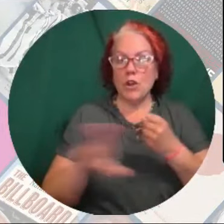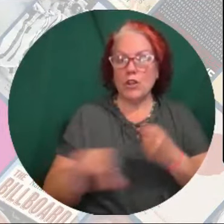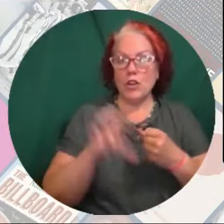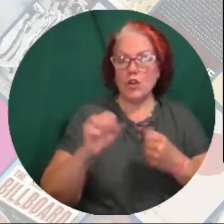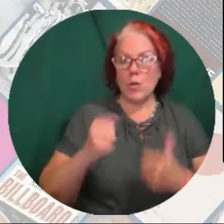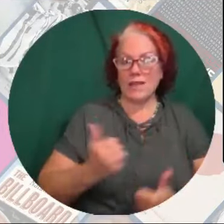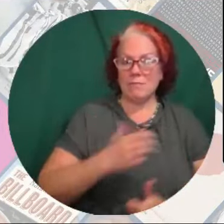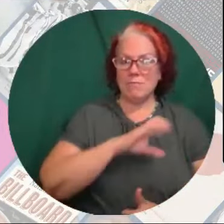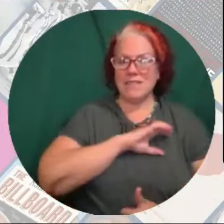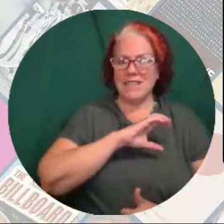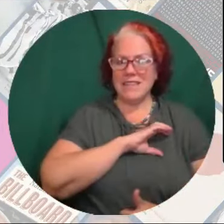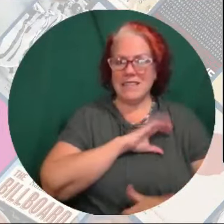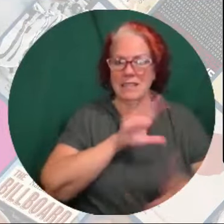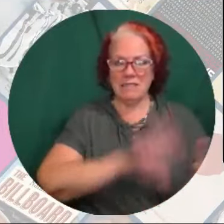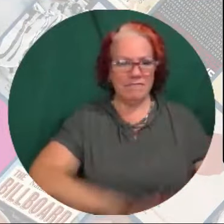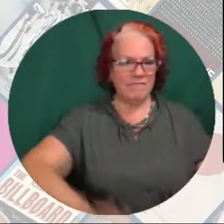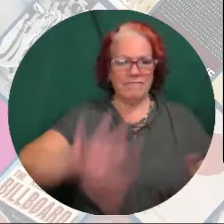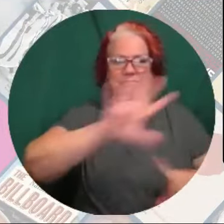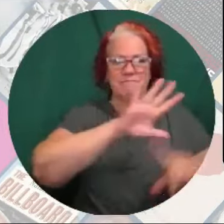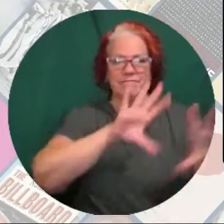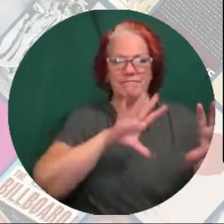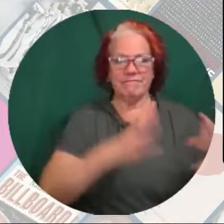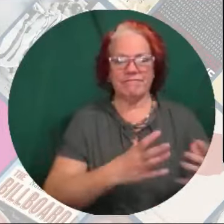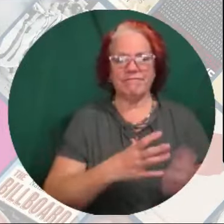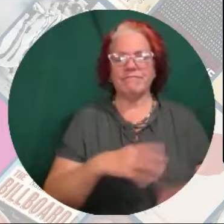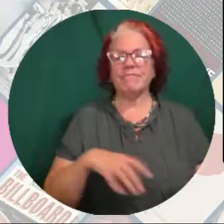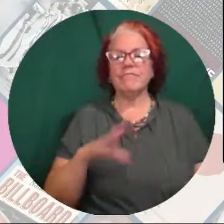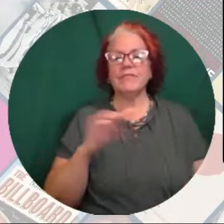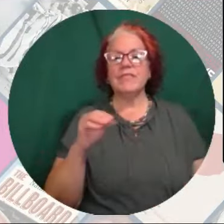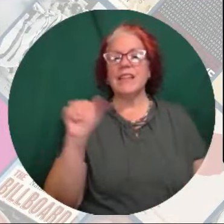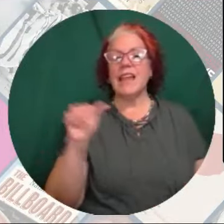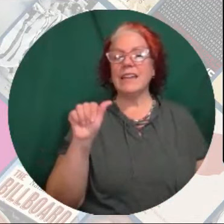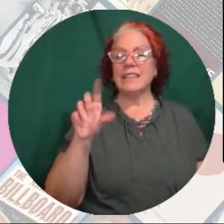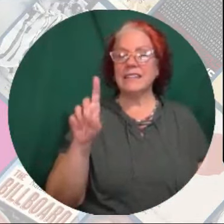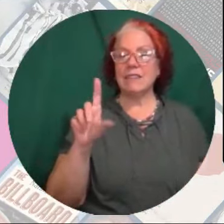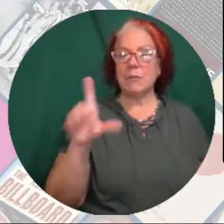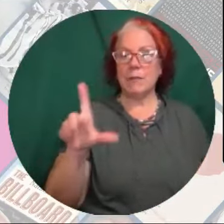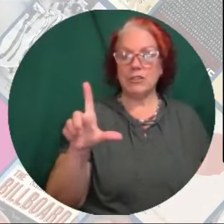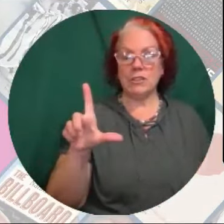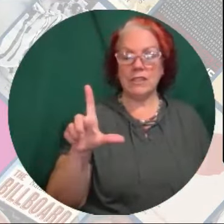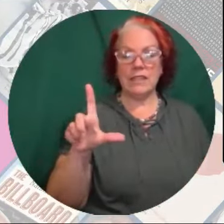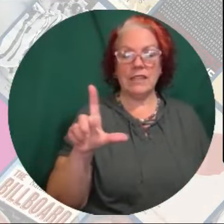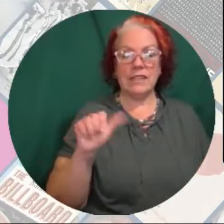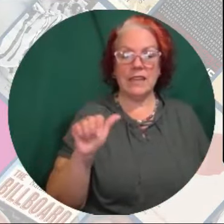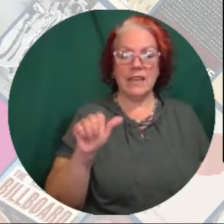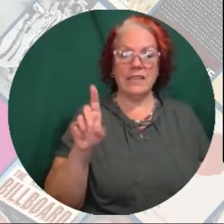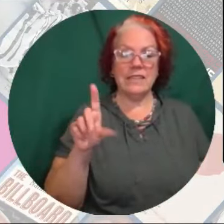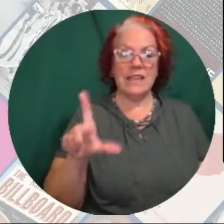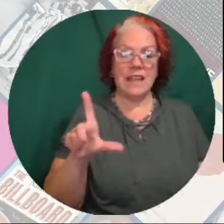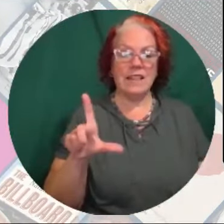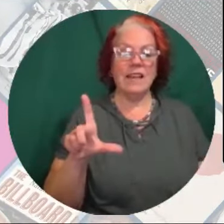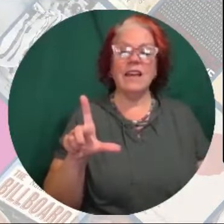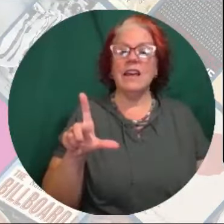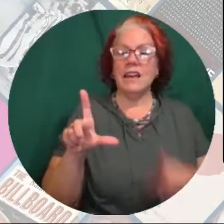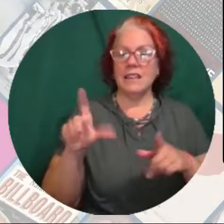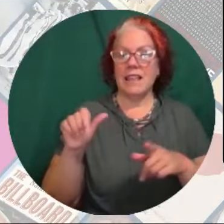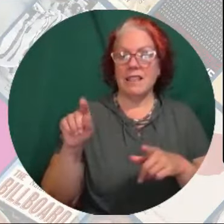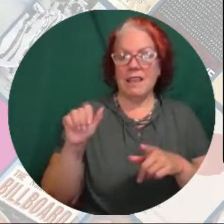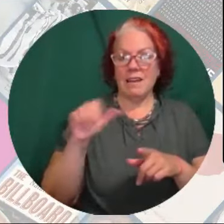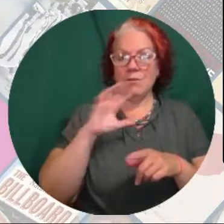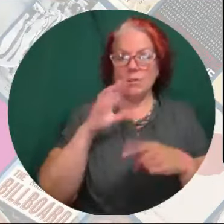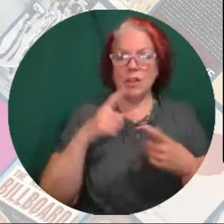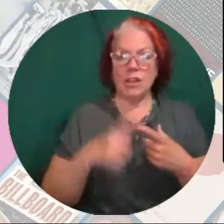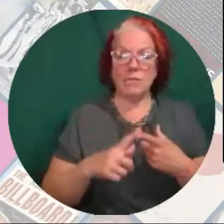forces in the U.S. And the Anti-Defamation League, the ADL that Lada was speaking about,